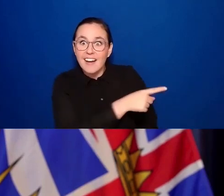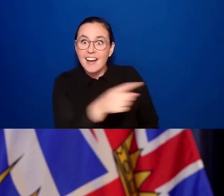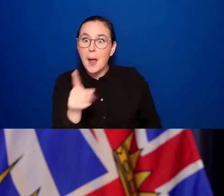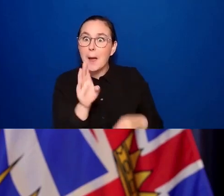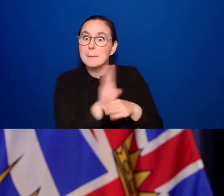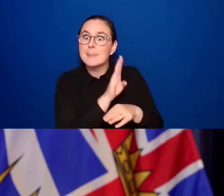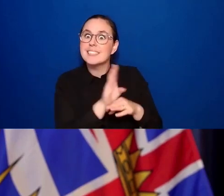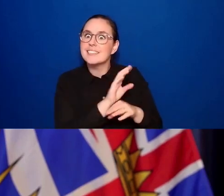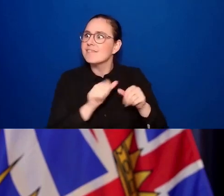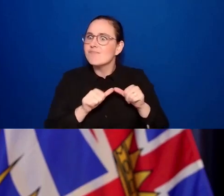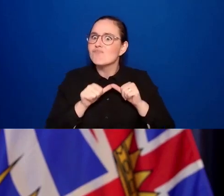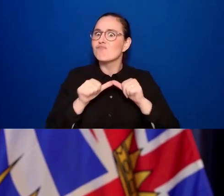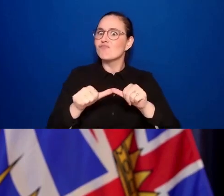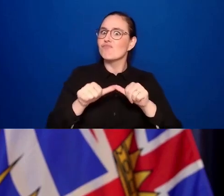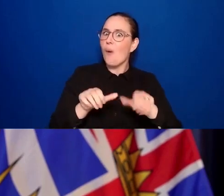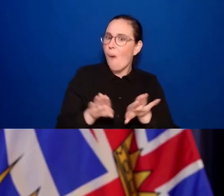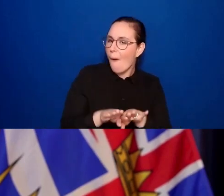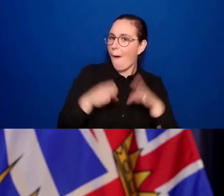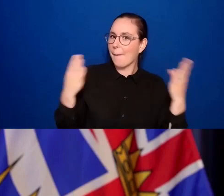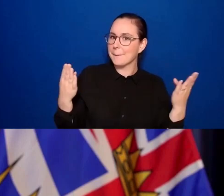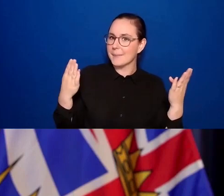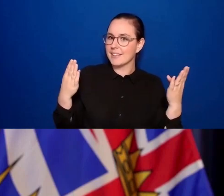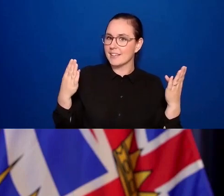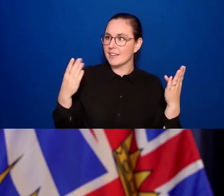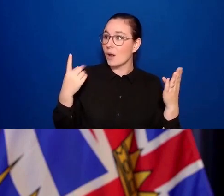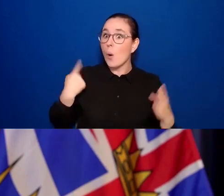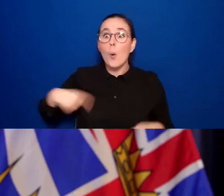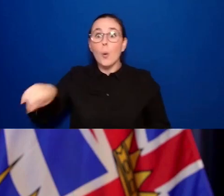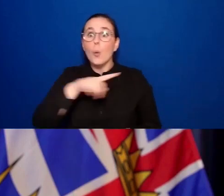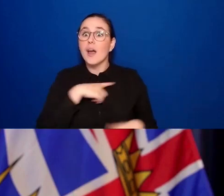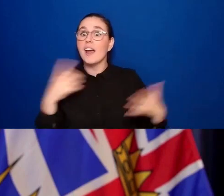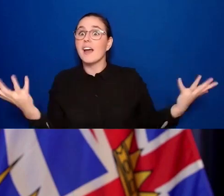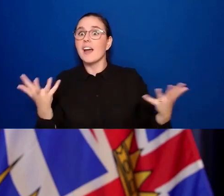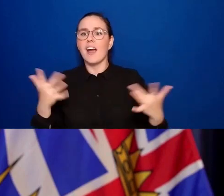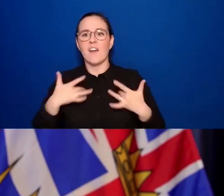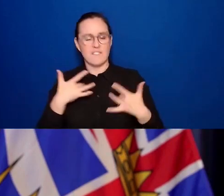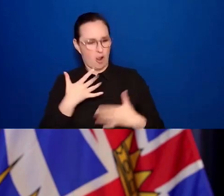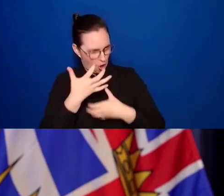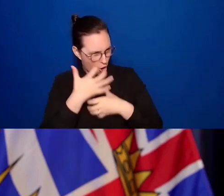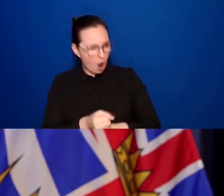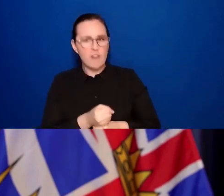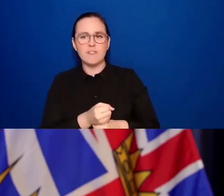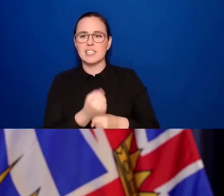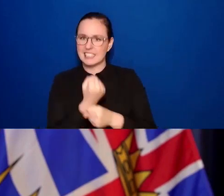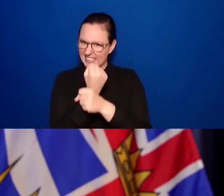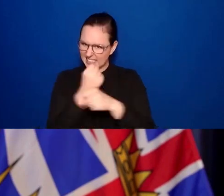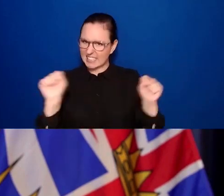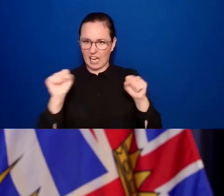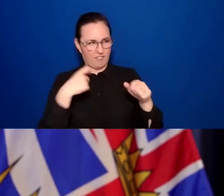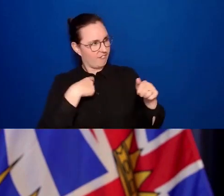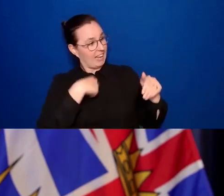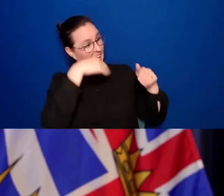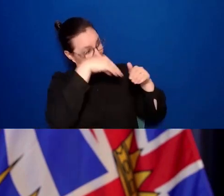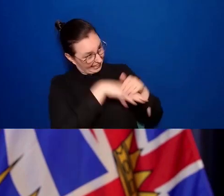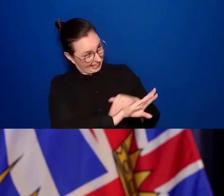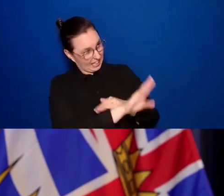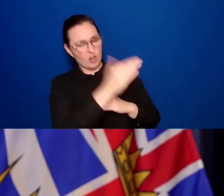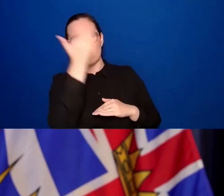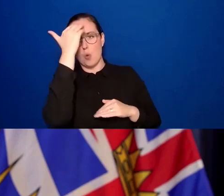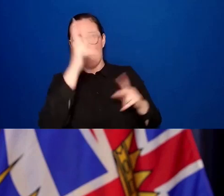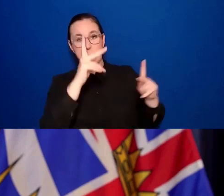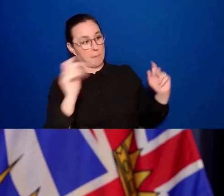additional confidence that when we're participating in events and activities those around us are fully vaccinated as well.